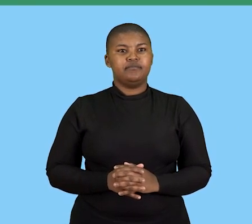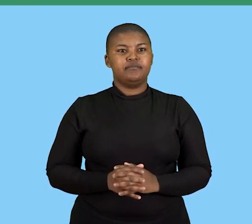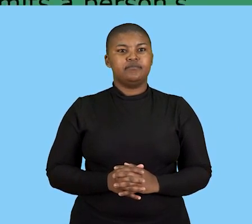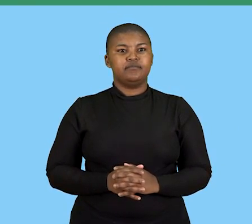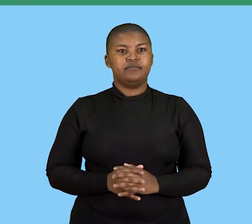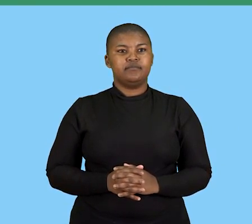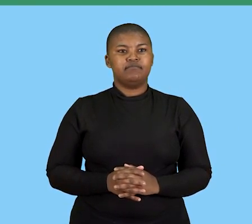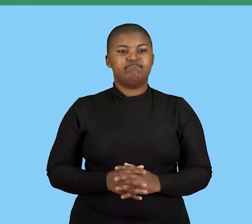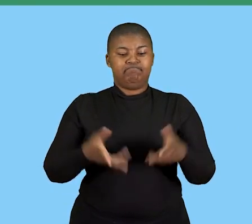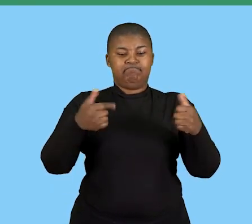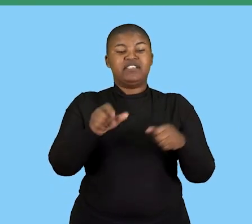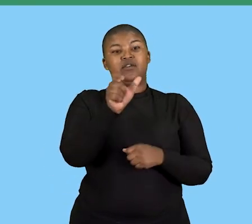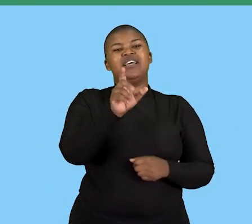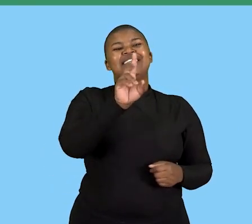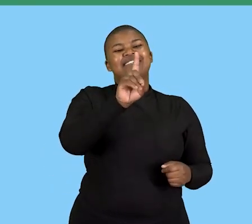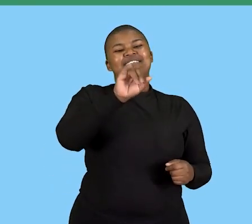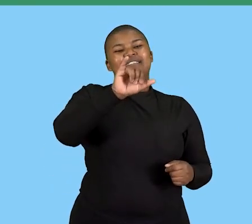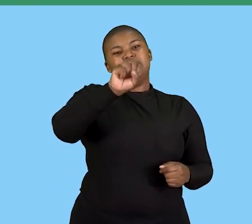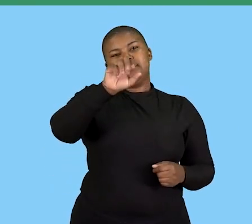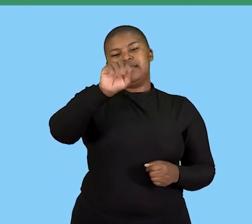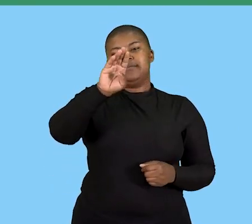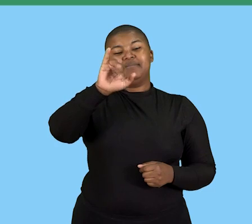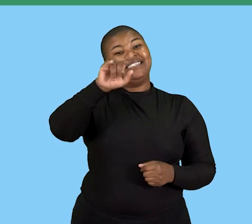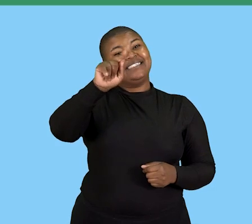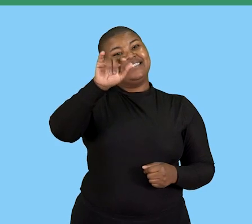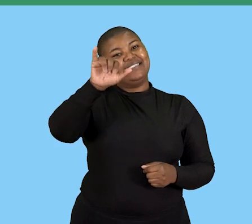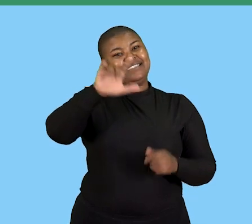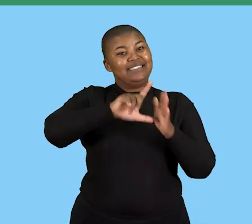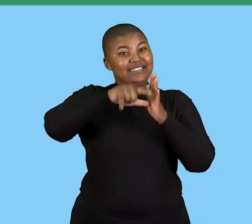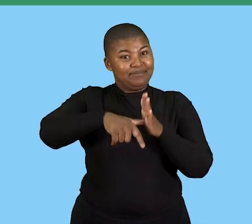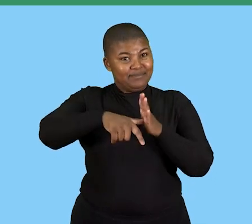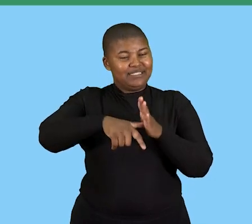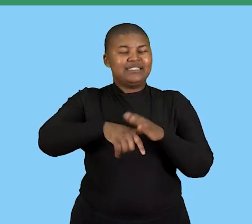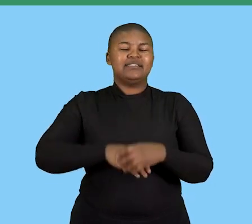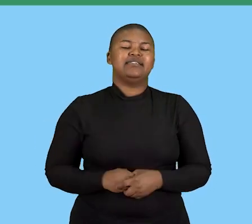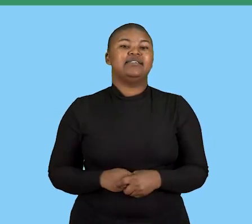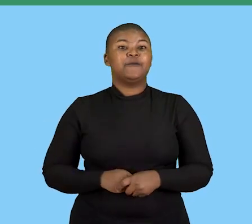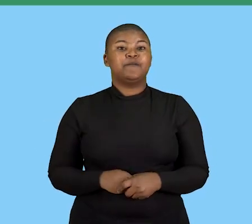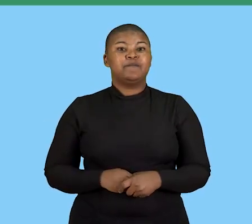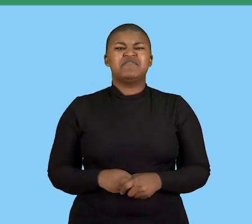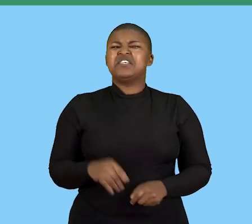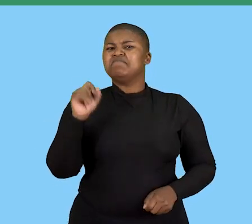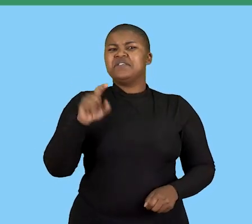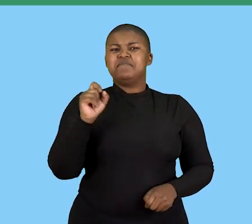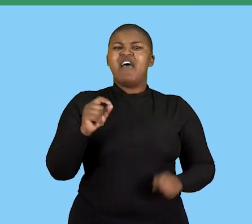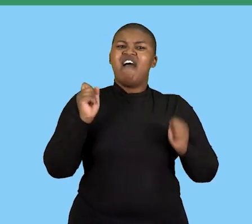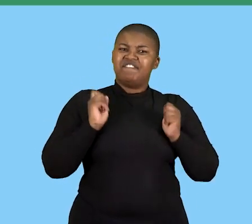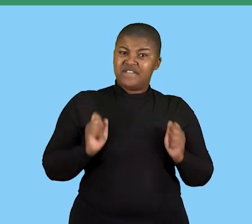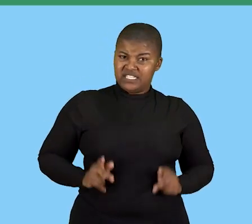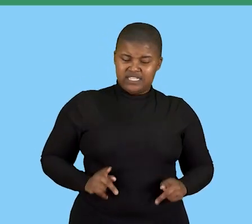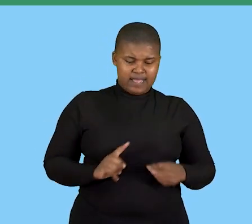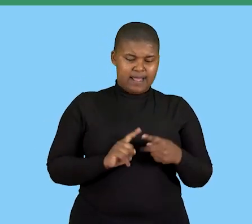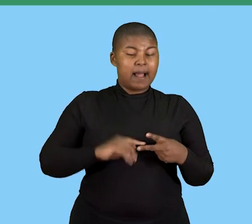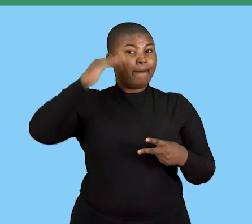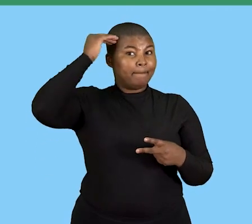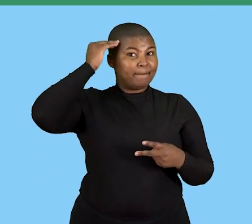Then, we have the term disability as, for instance, a diversity issue, which refers to a physical or